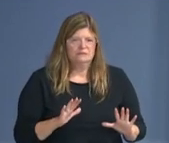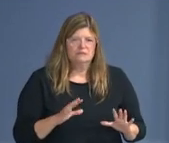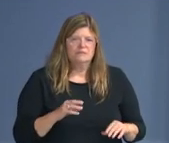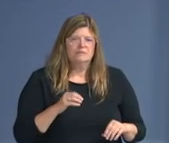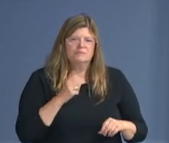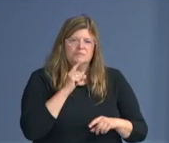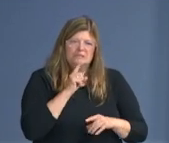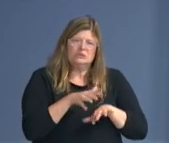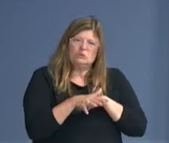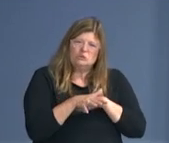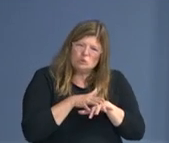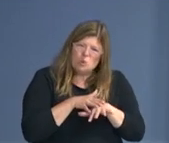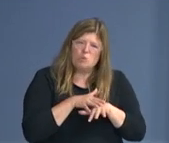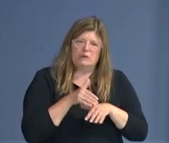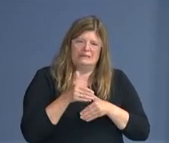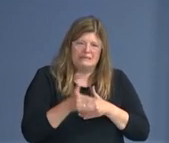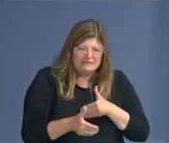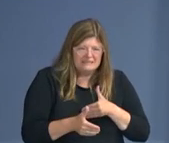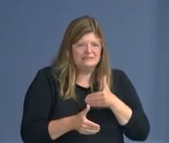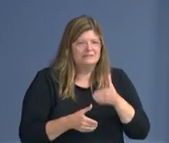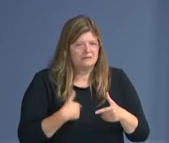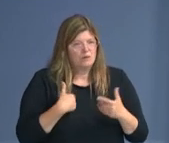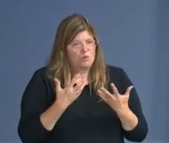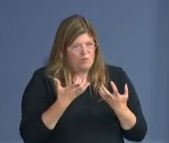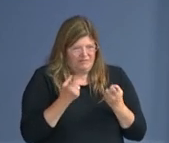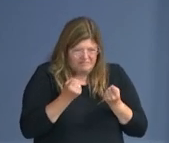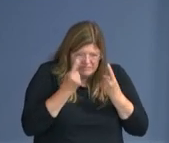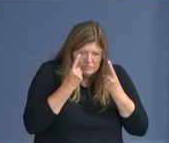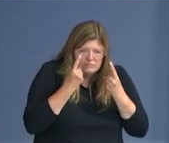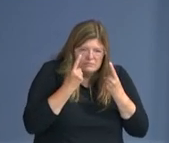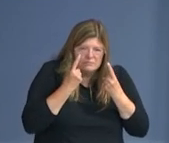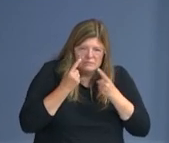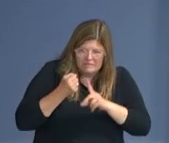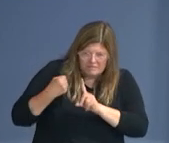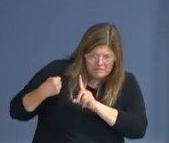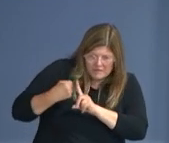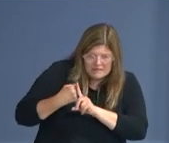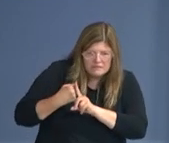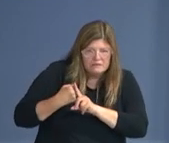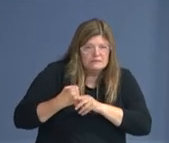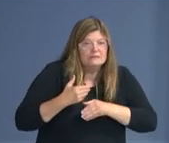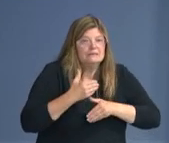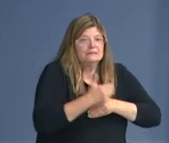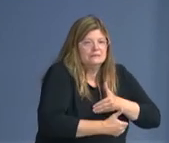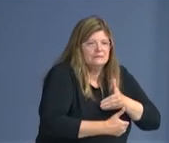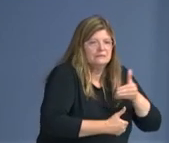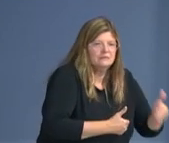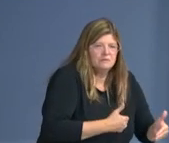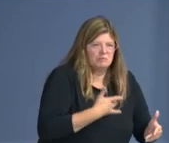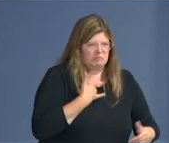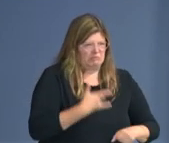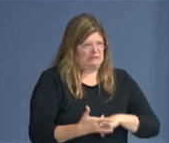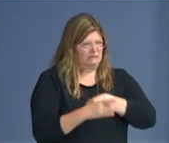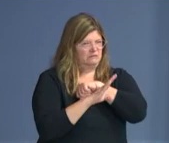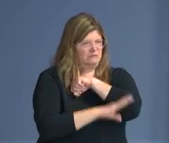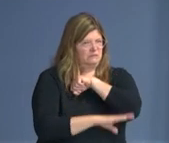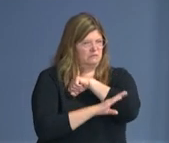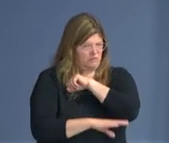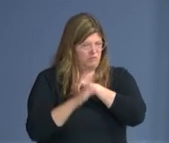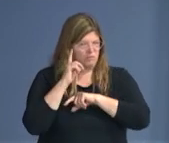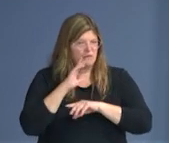what happens as more activity that typically occurs in the fall, uh, when more people are now